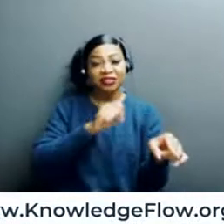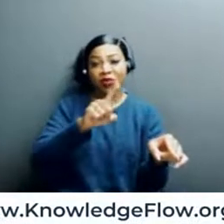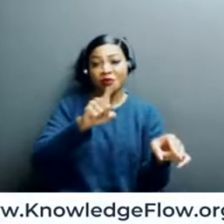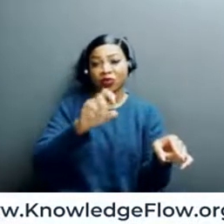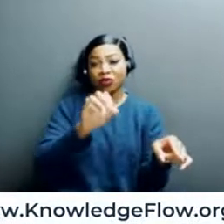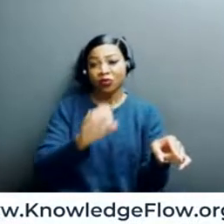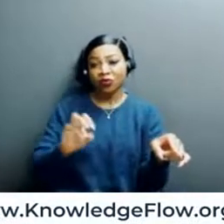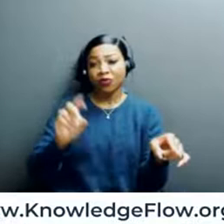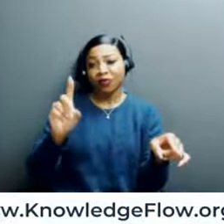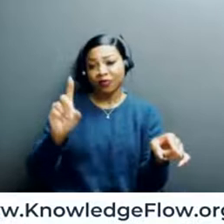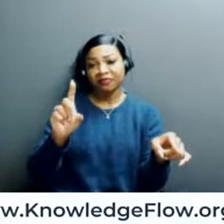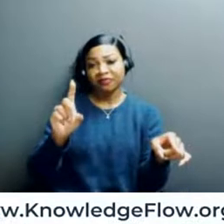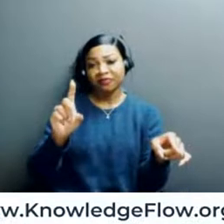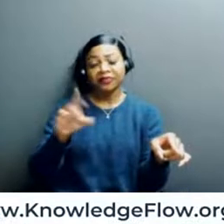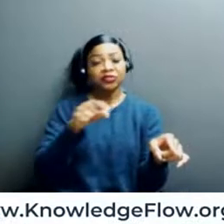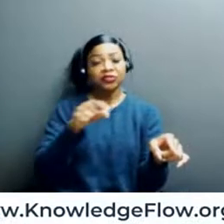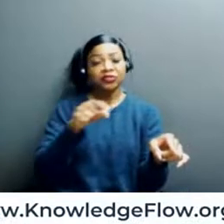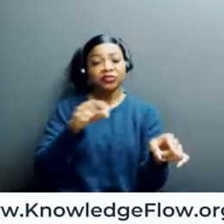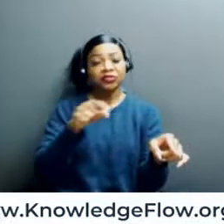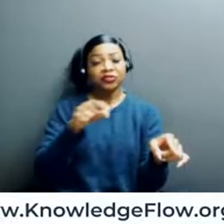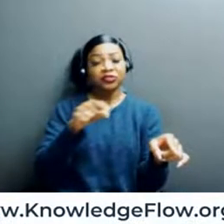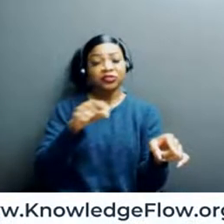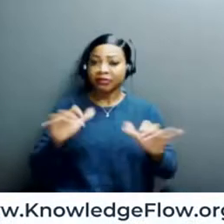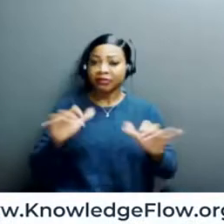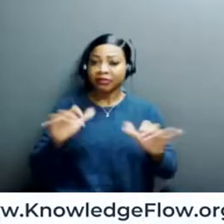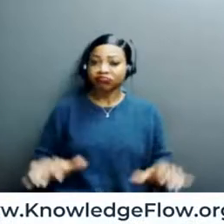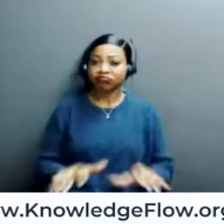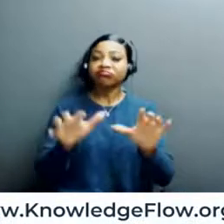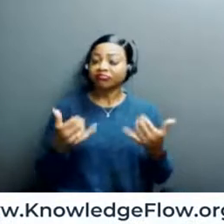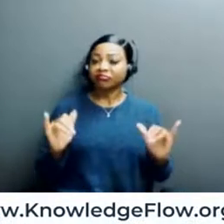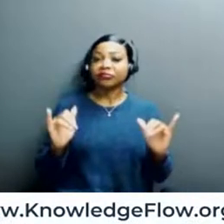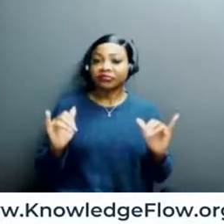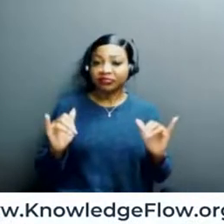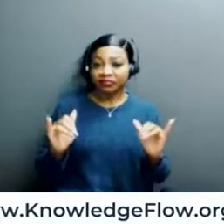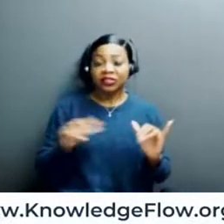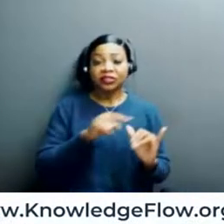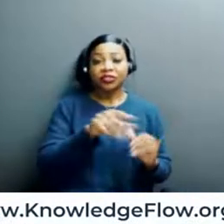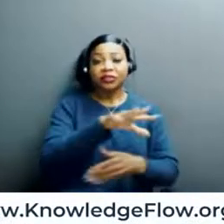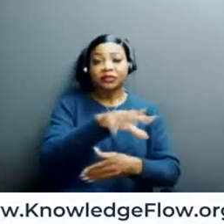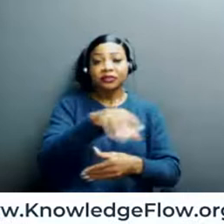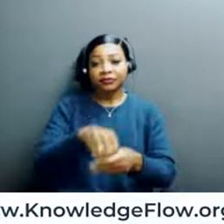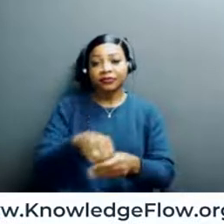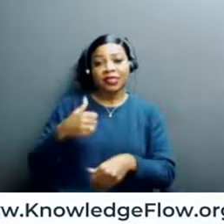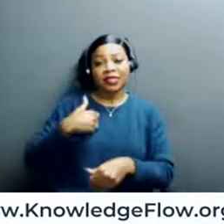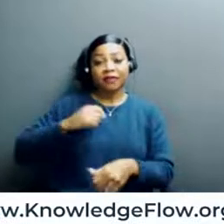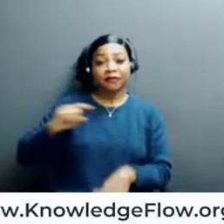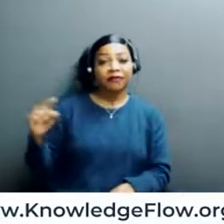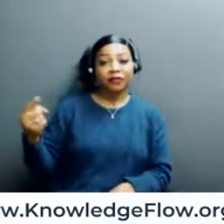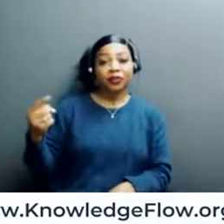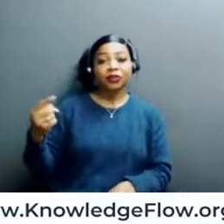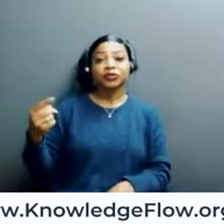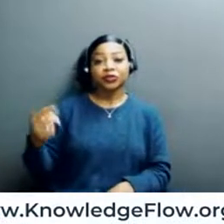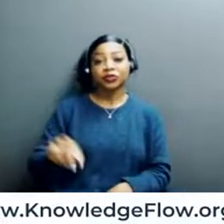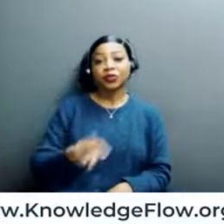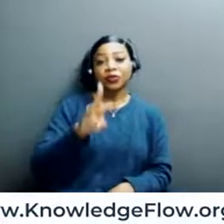is very capable, very active still. And she was part of Canada's very first women's